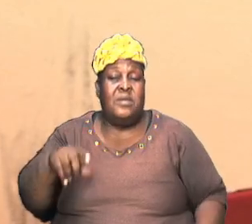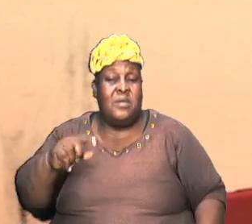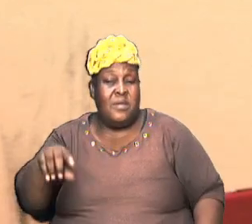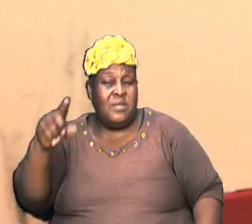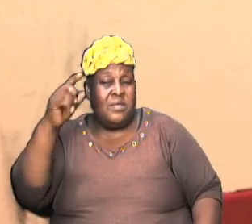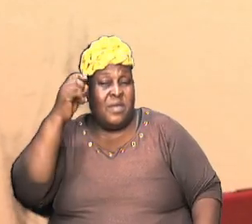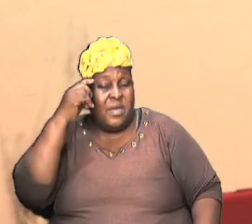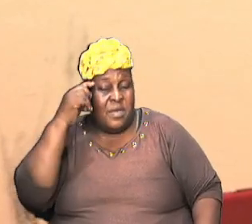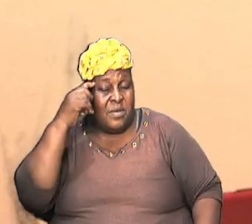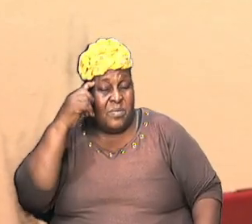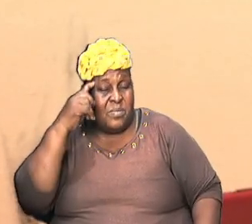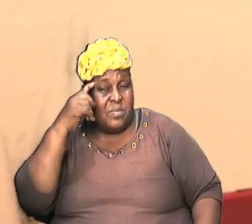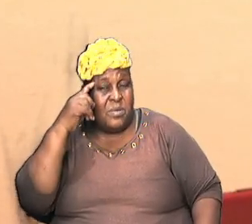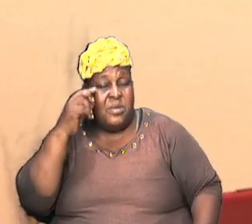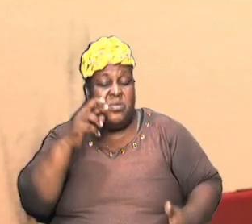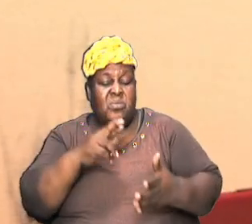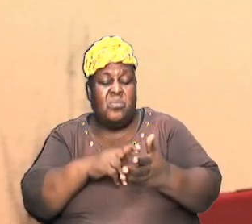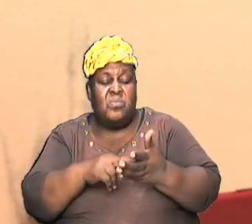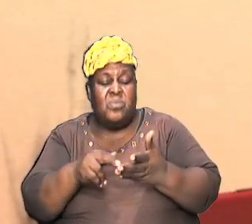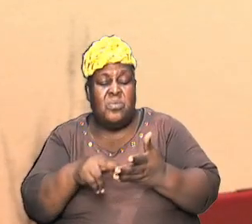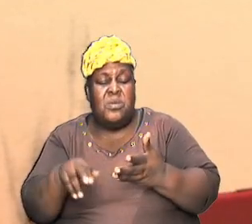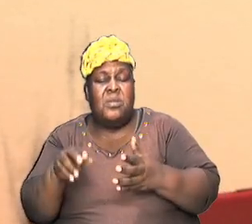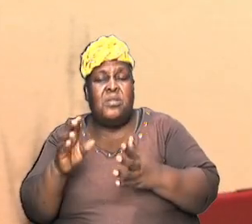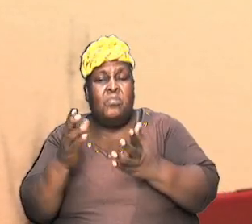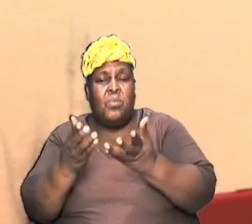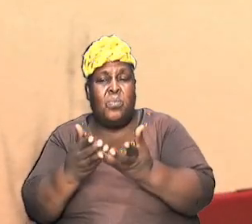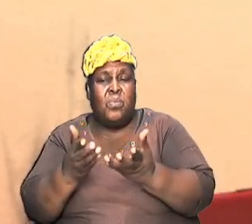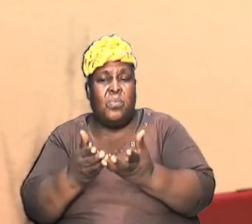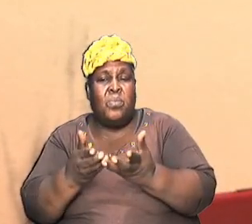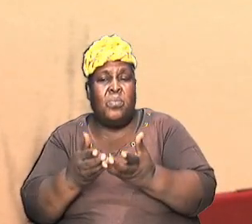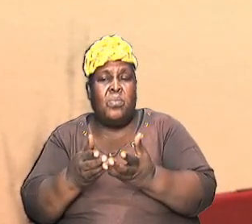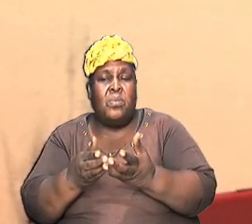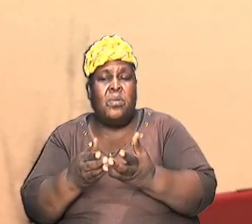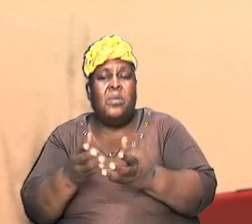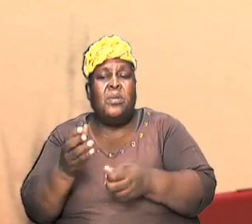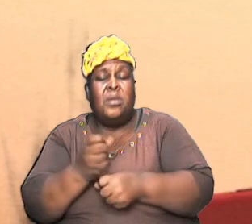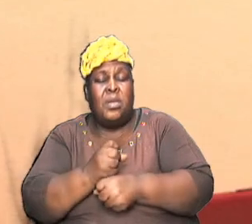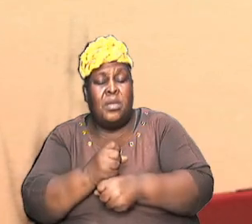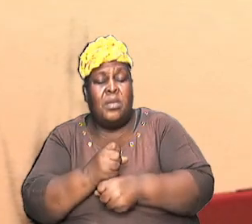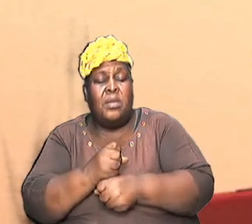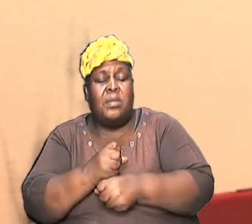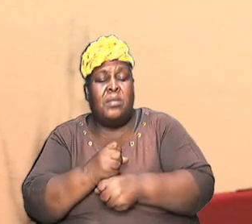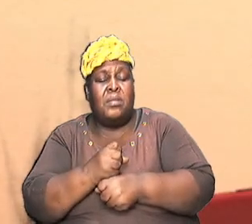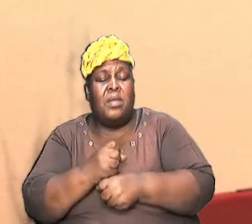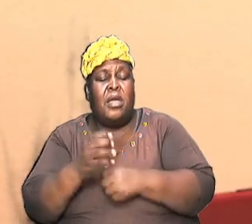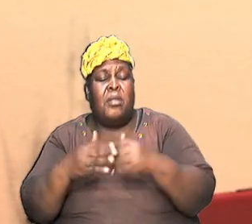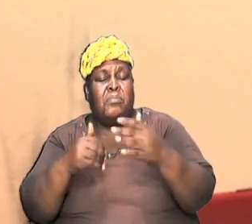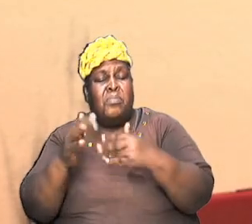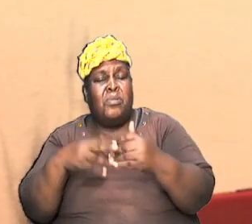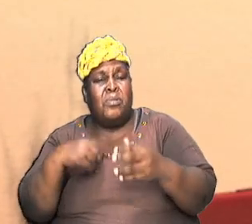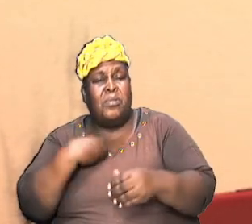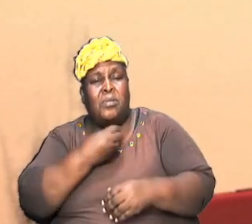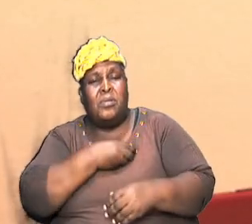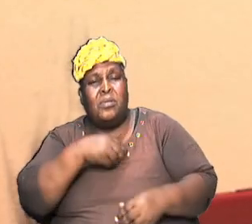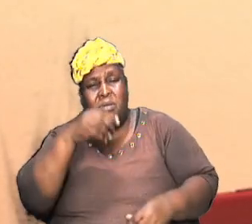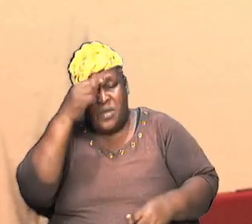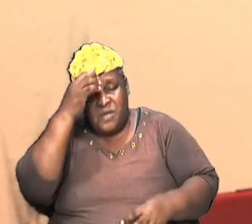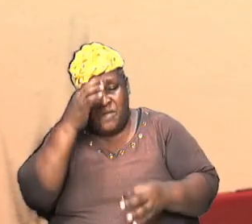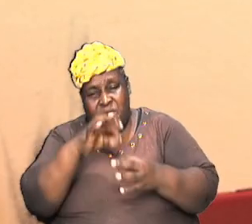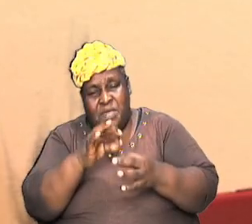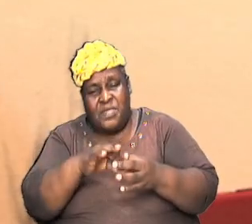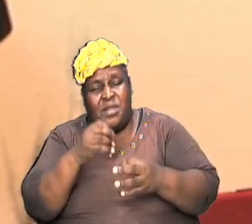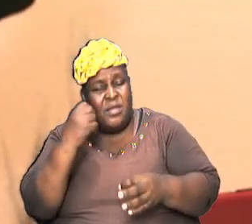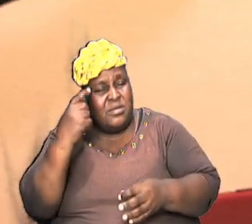think we need to spend some more time in that book I think we need to get the basics of the book and build our faith and understand that it